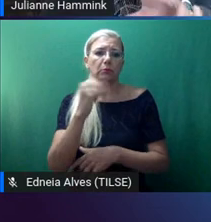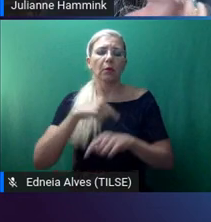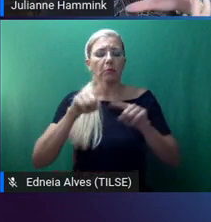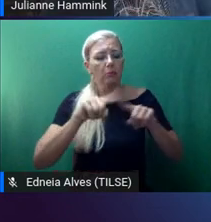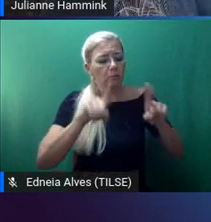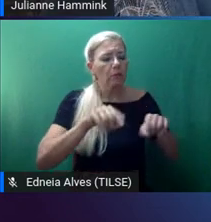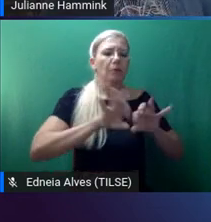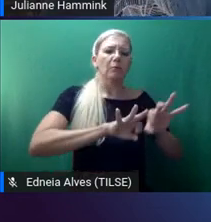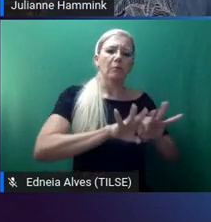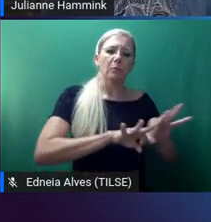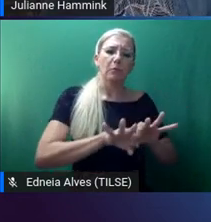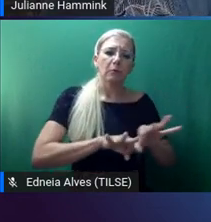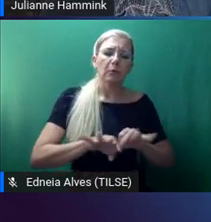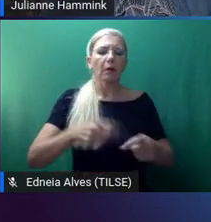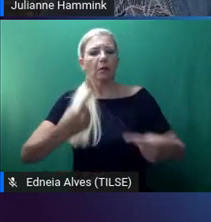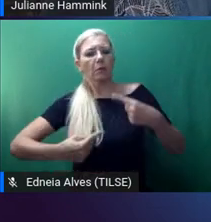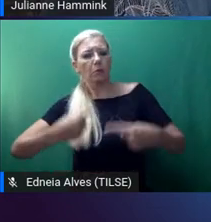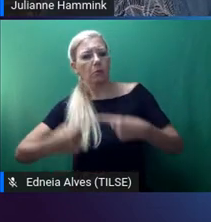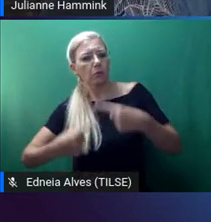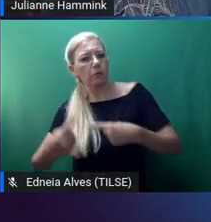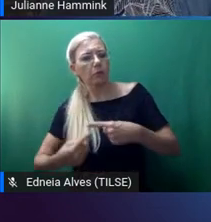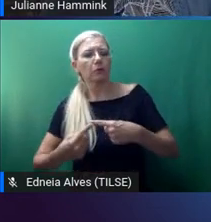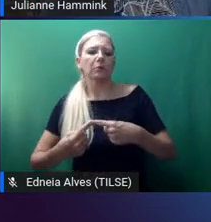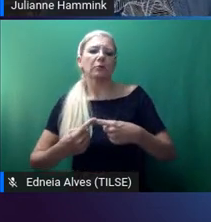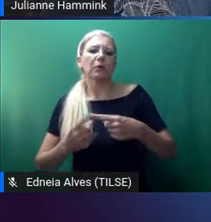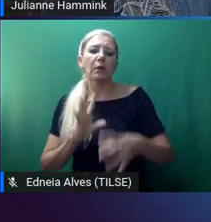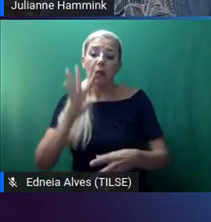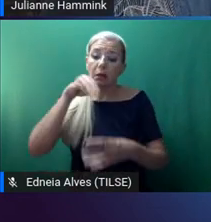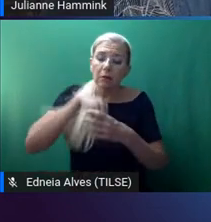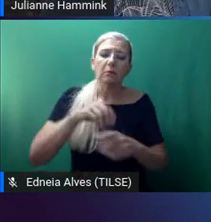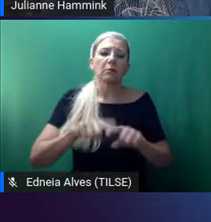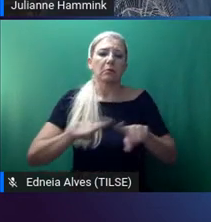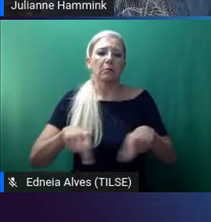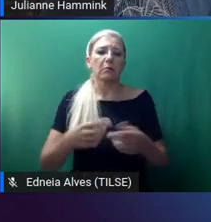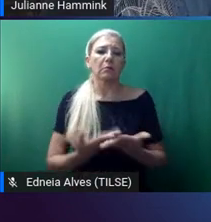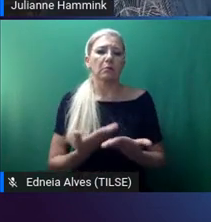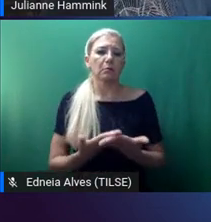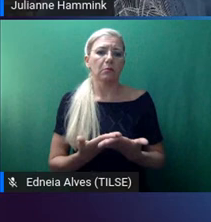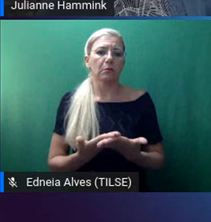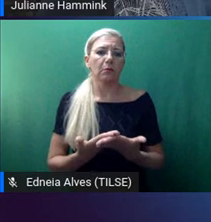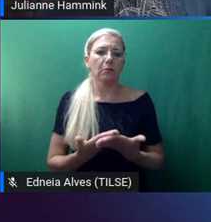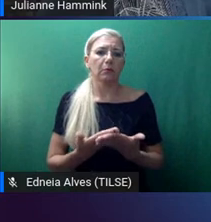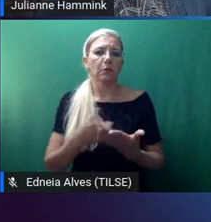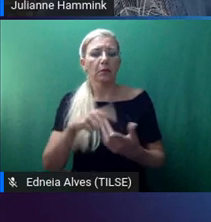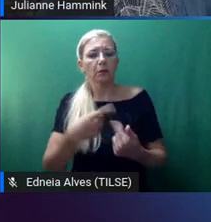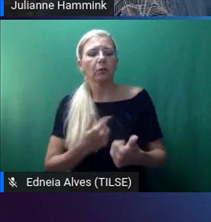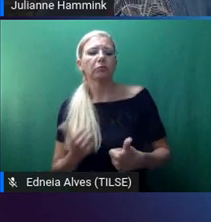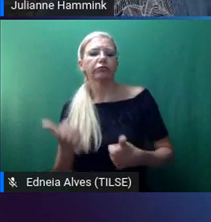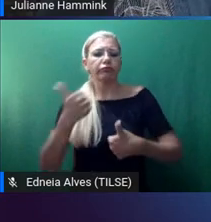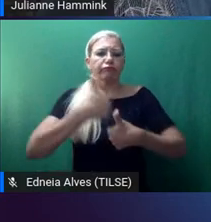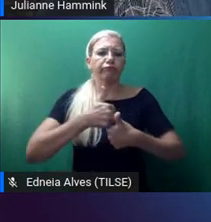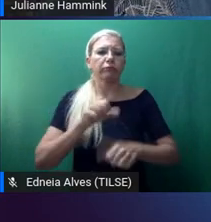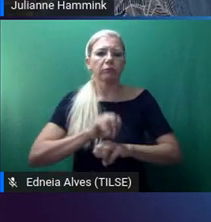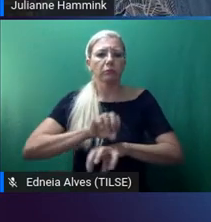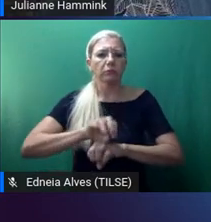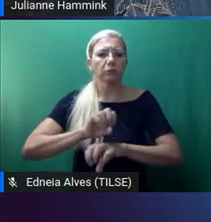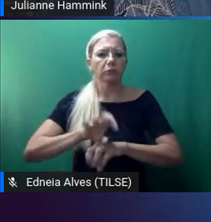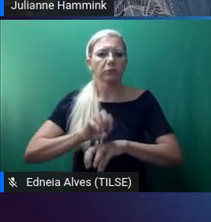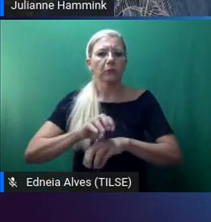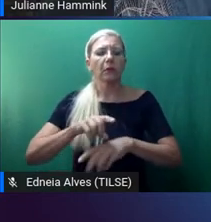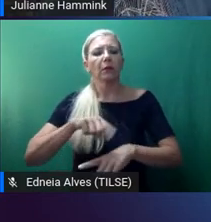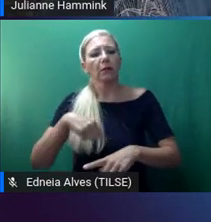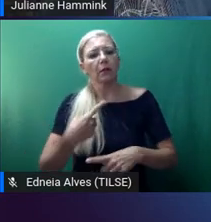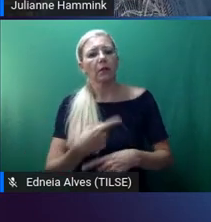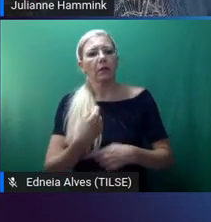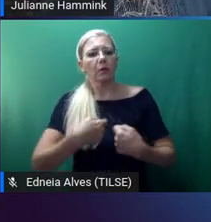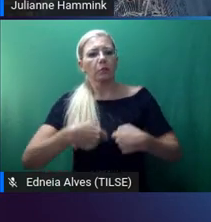policy and also how it's implemented in the class. We've got to support the instructors. So, instructors need to be